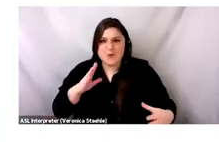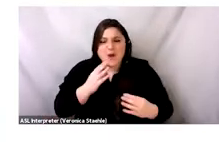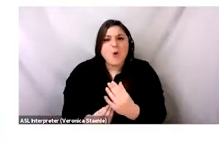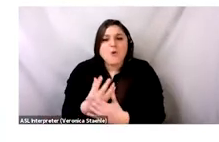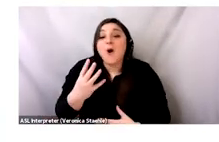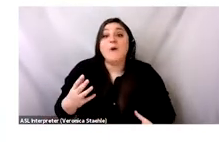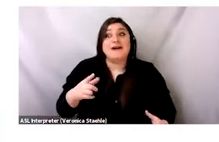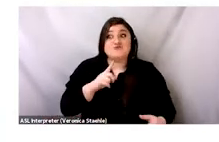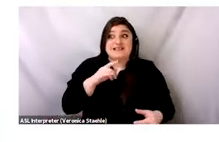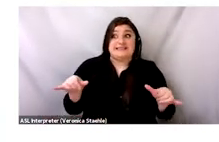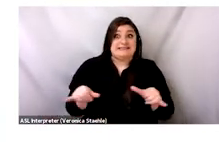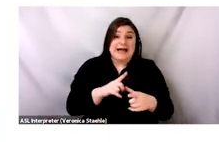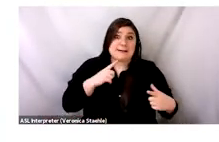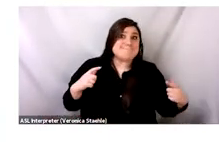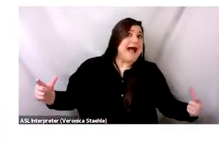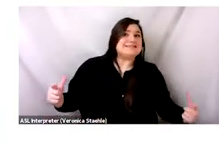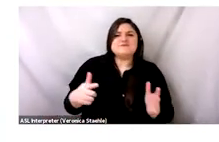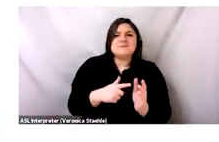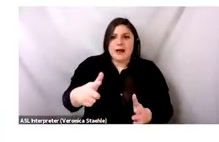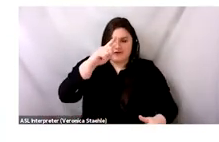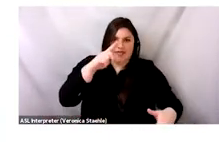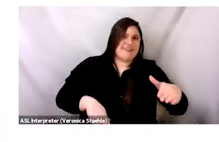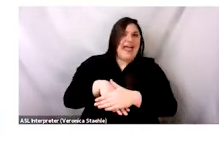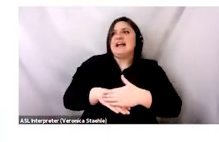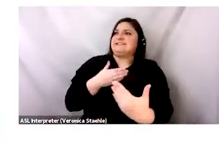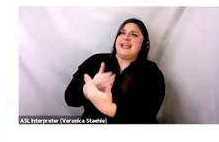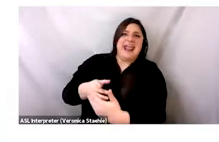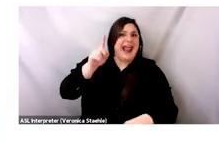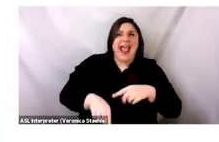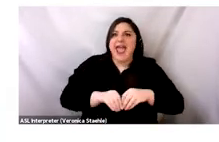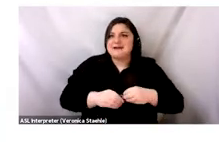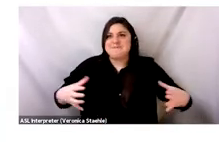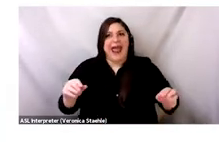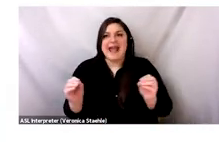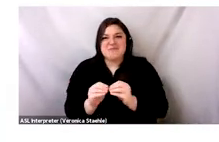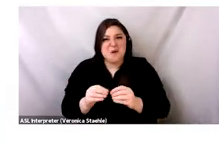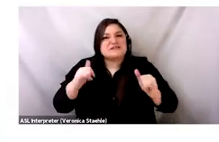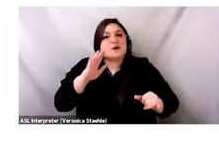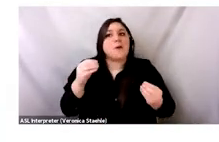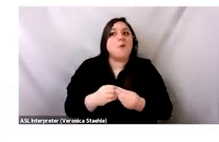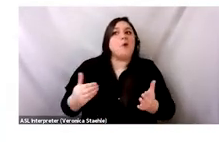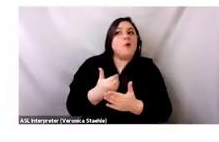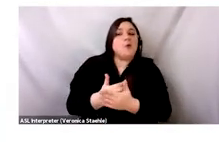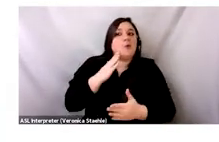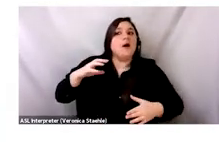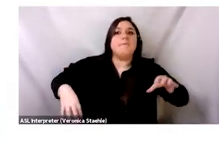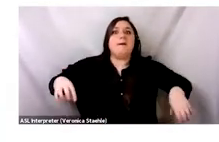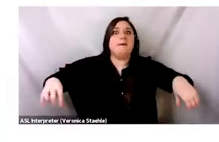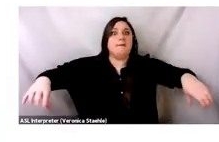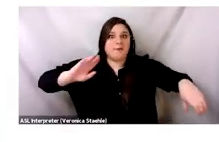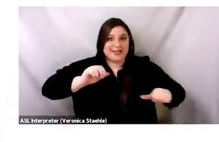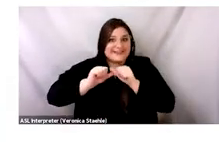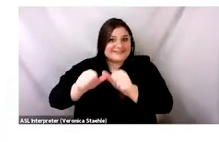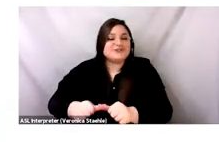It continues to grow. Even when you think Contramento can't possibly expand, you come back and realize that a new section